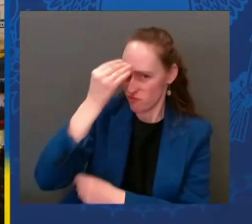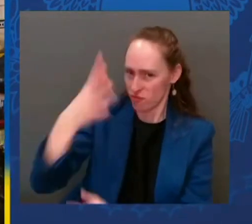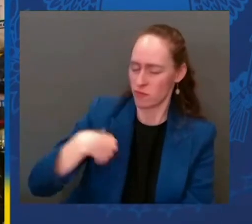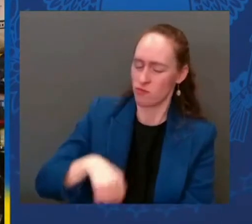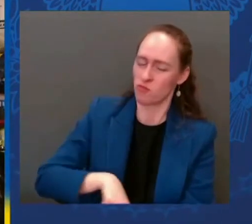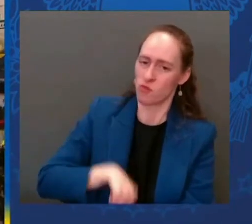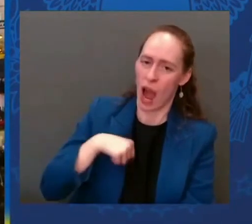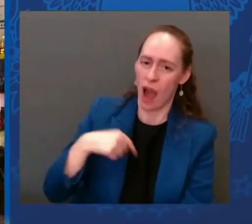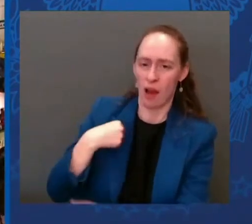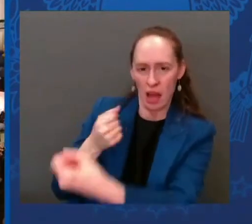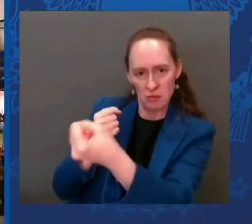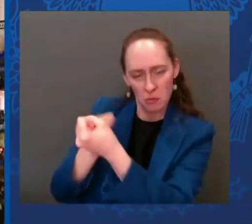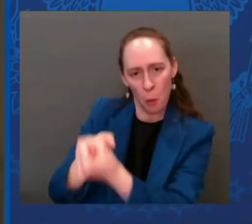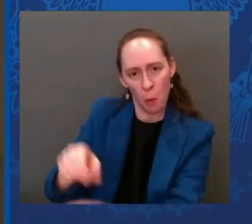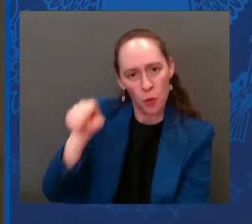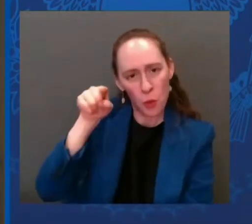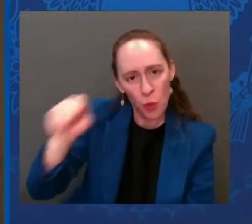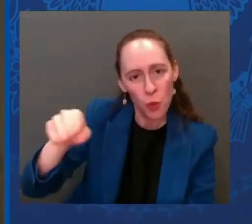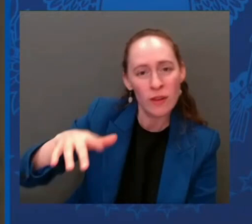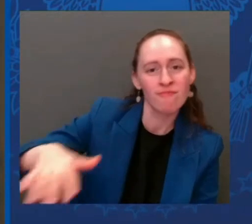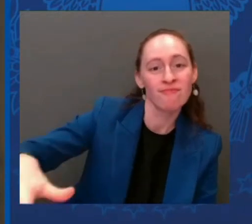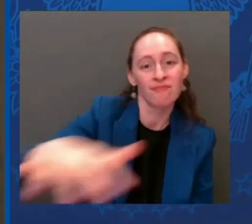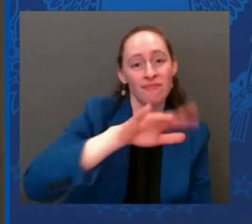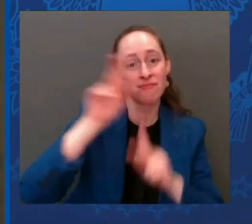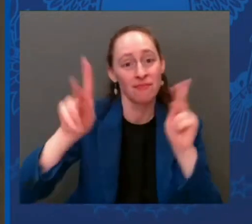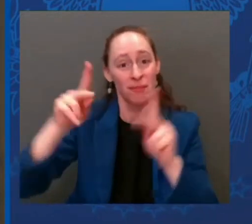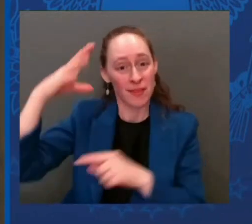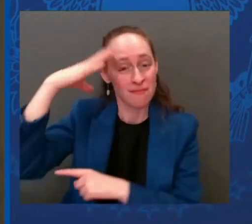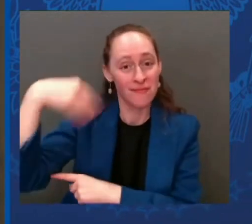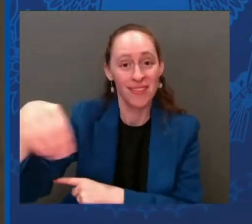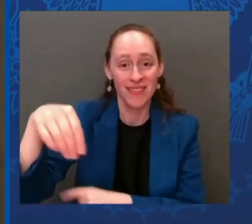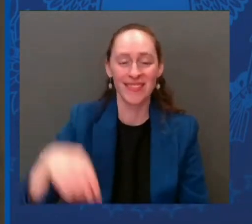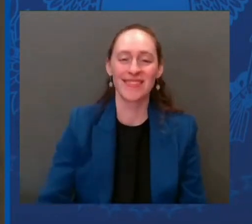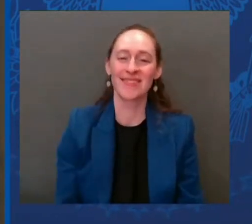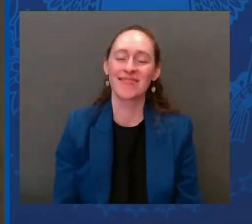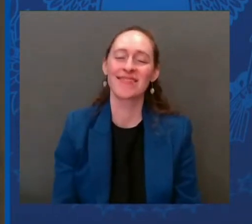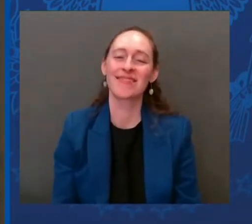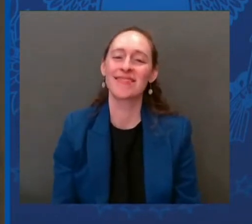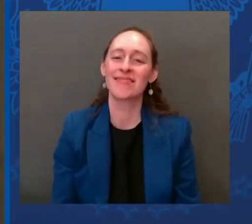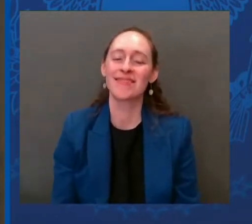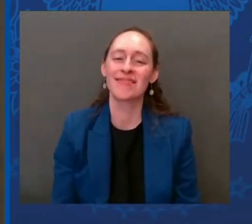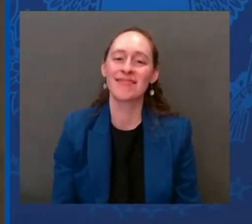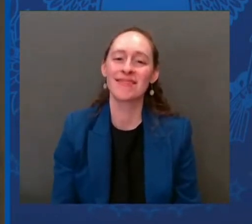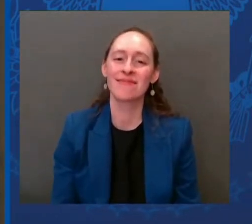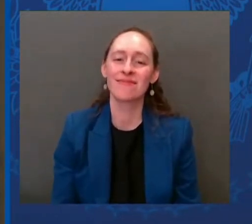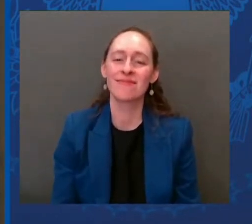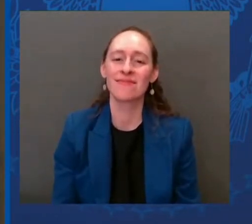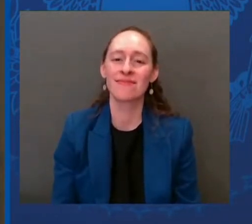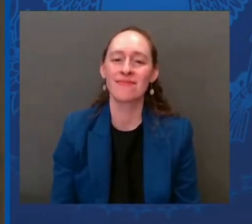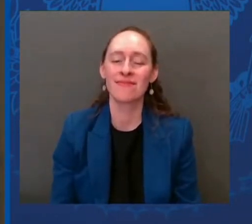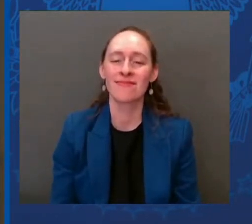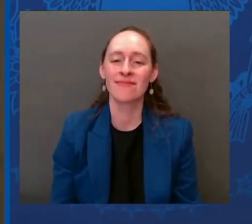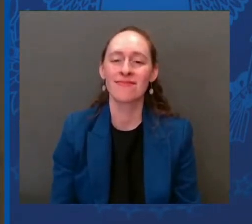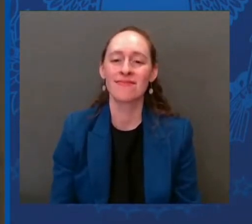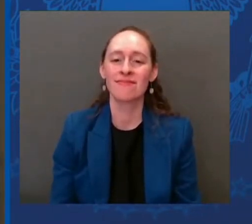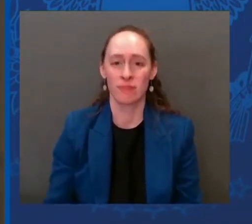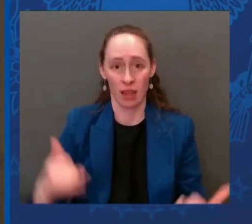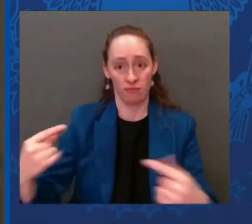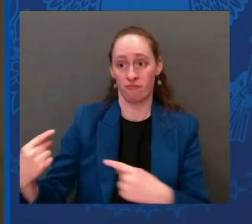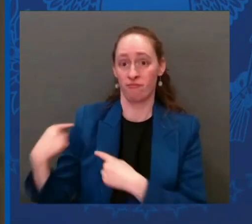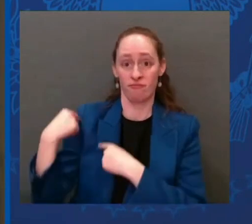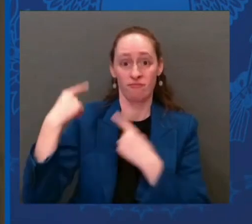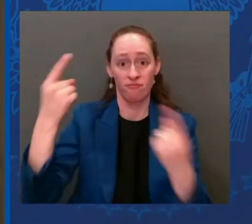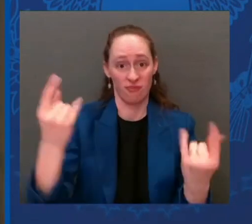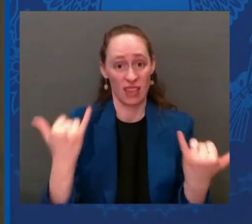One year — one year into this war, Putin no longer doubts the strength of our coalition. But he